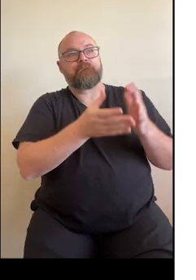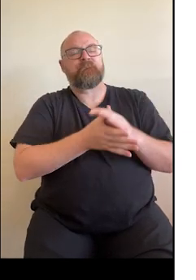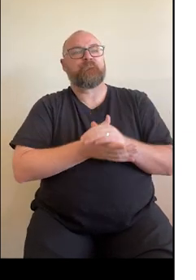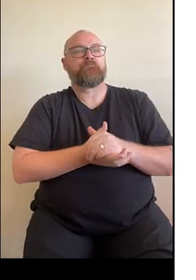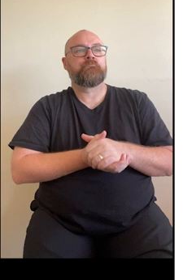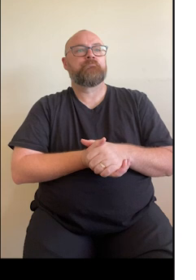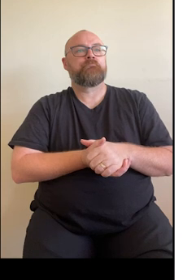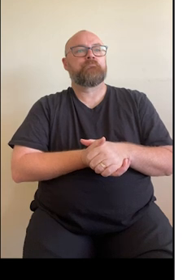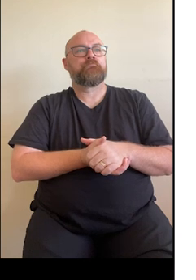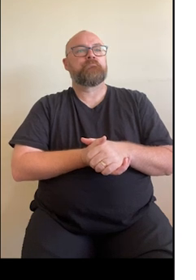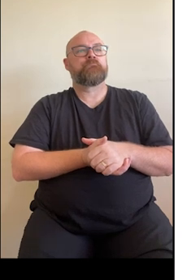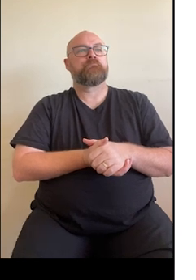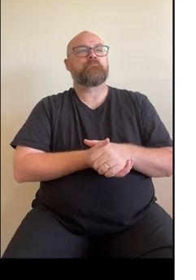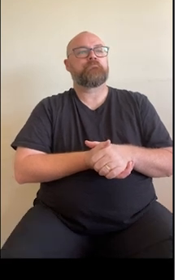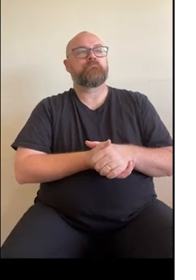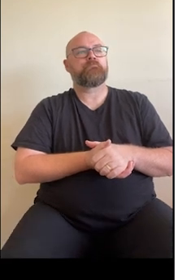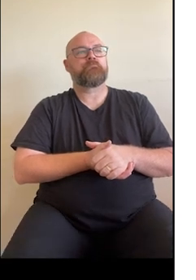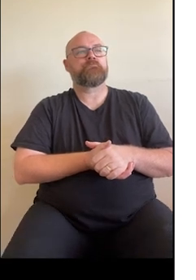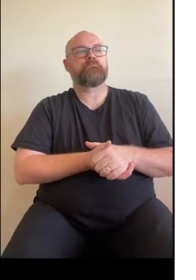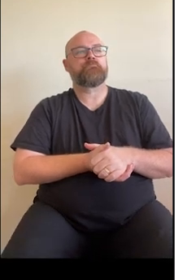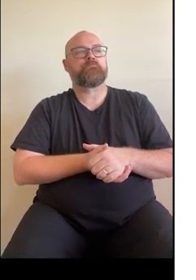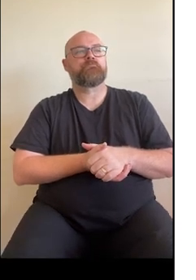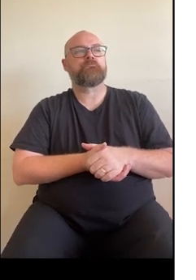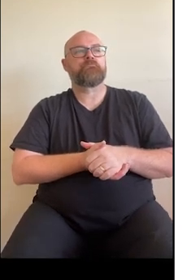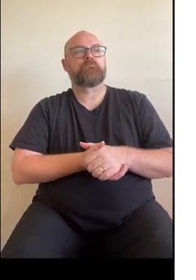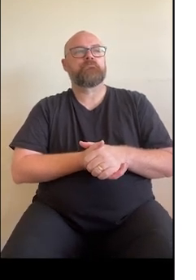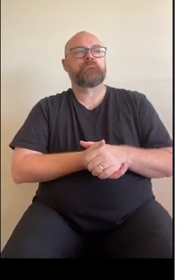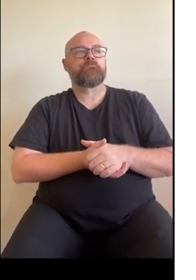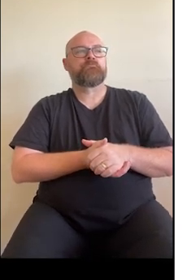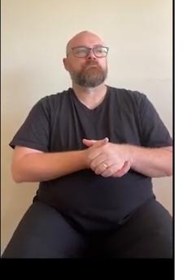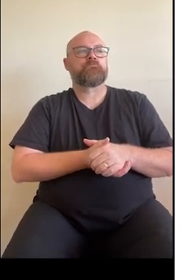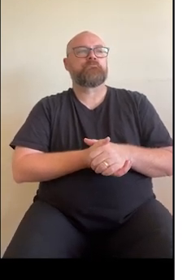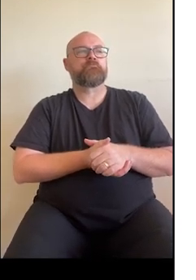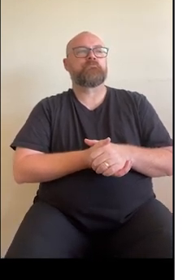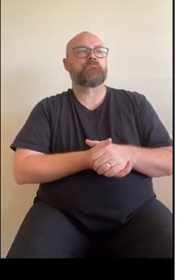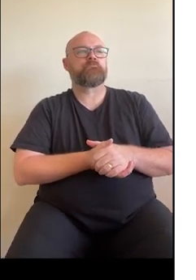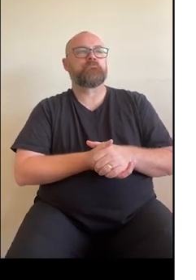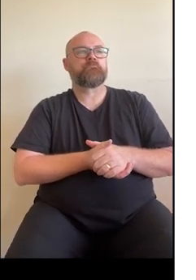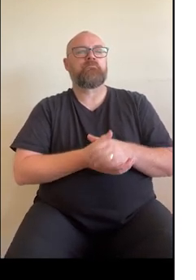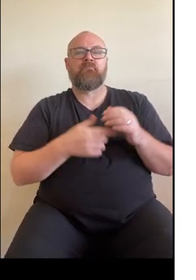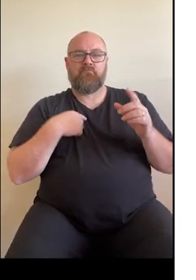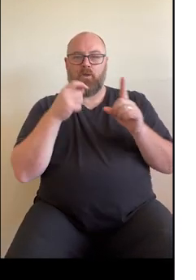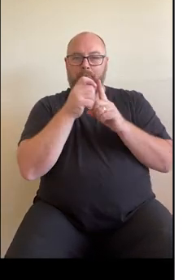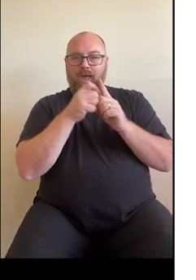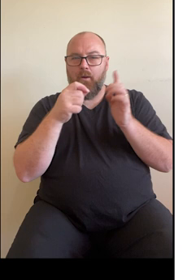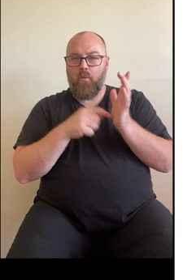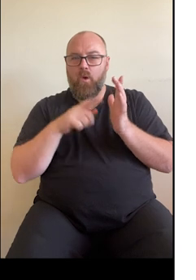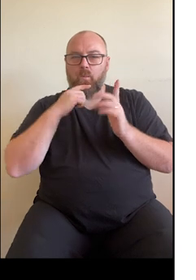And again, the slides that we share with you at the end will include all of the registration links.